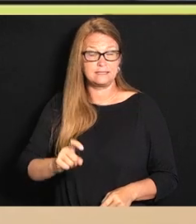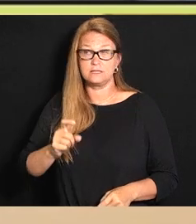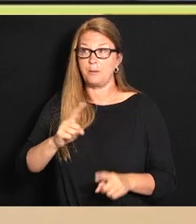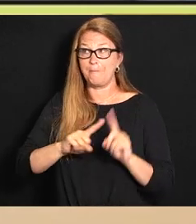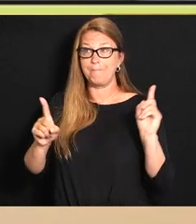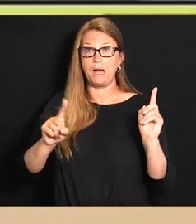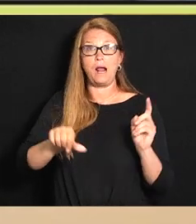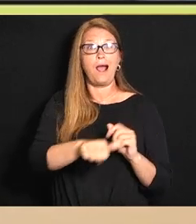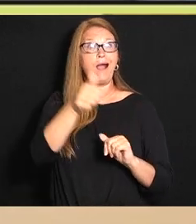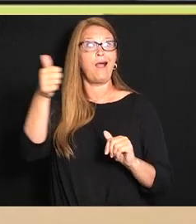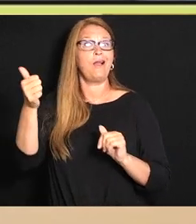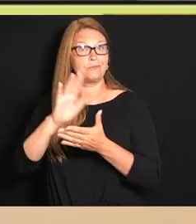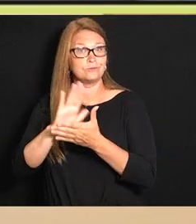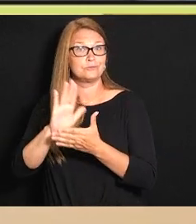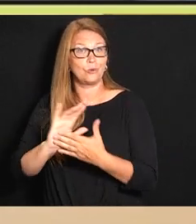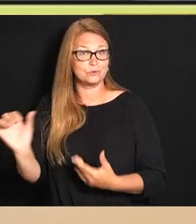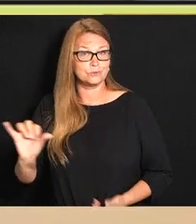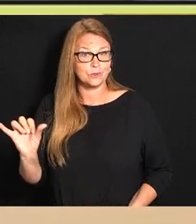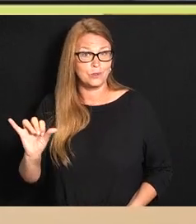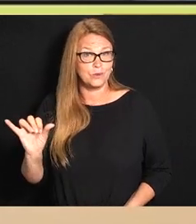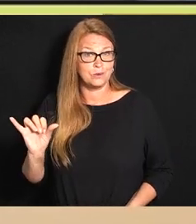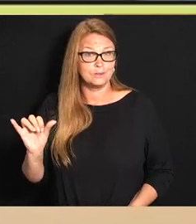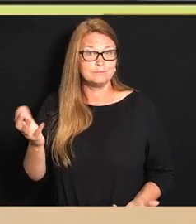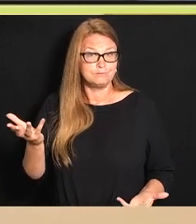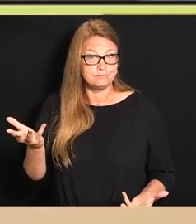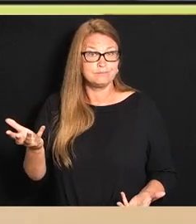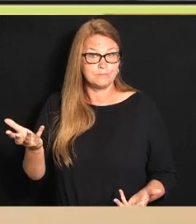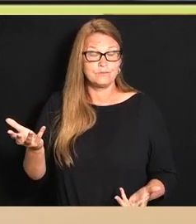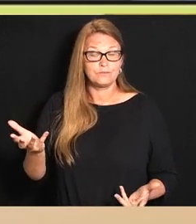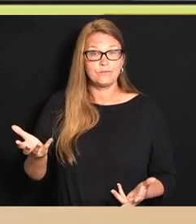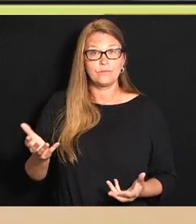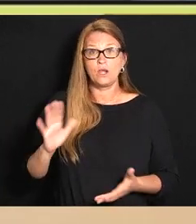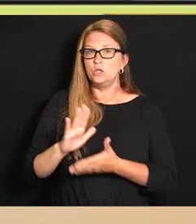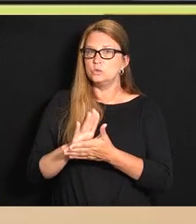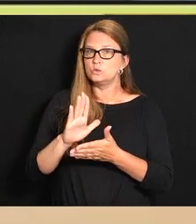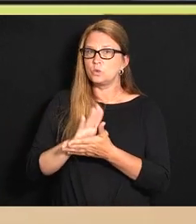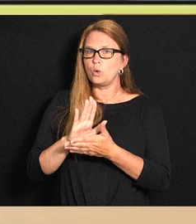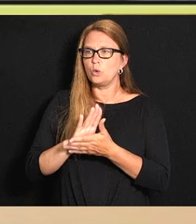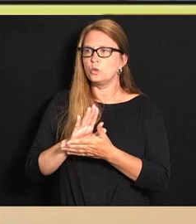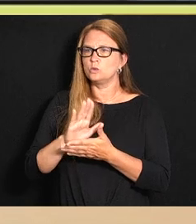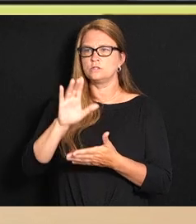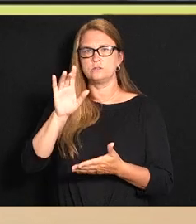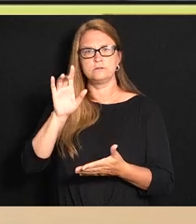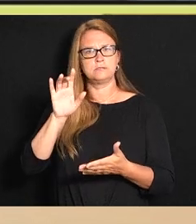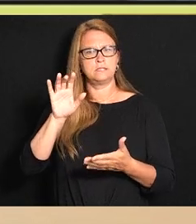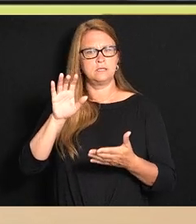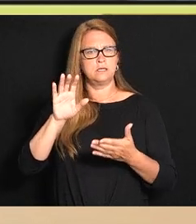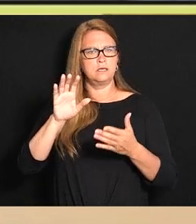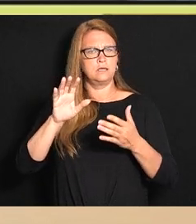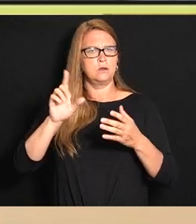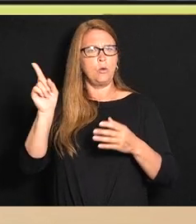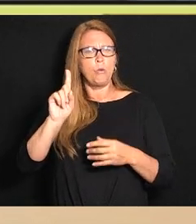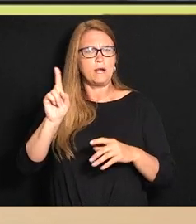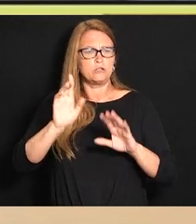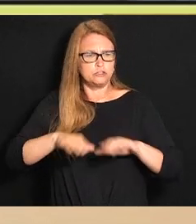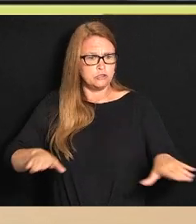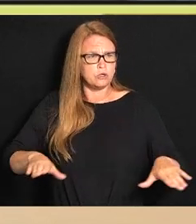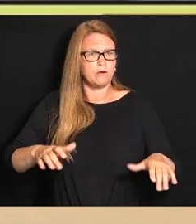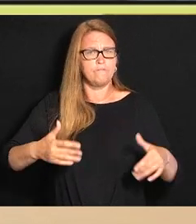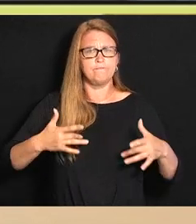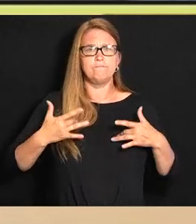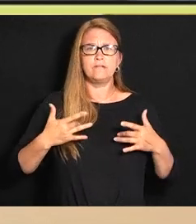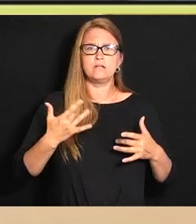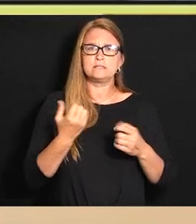at other schools in our country as well. schools are places where our children need to feel safe and our parents